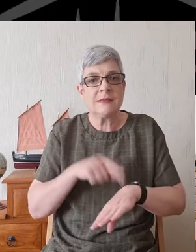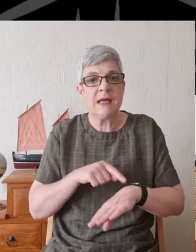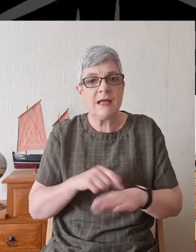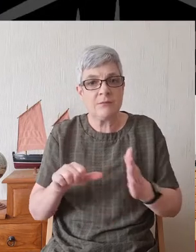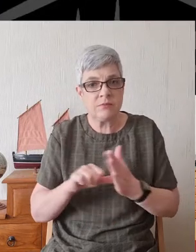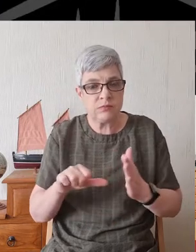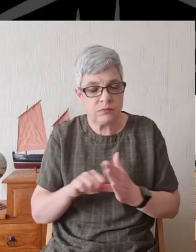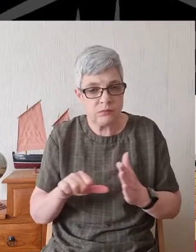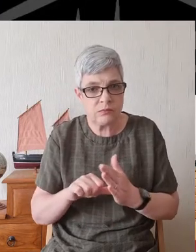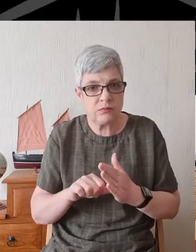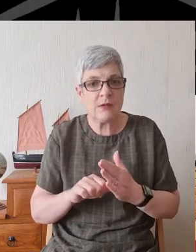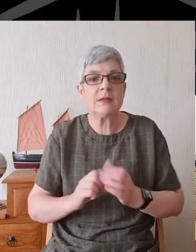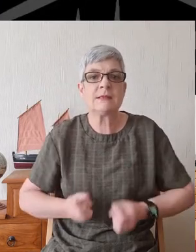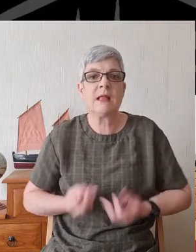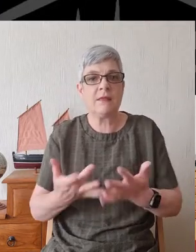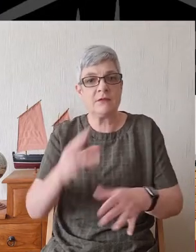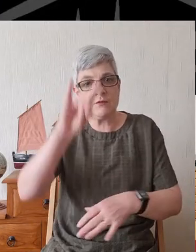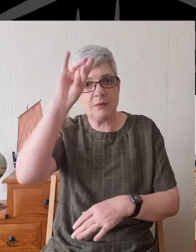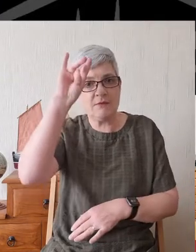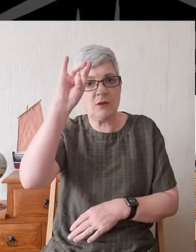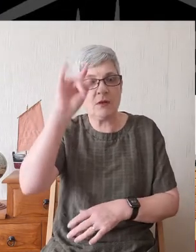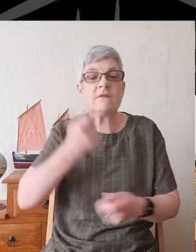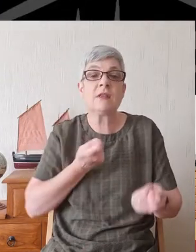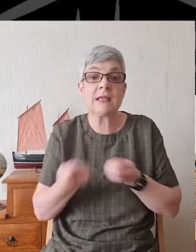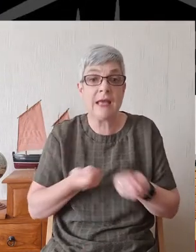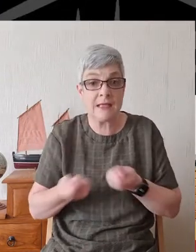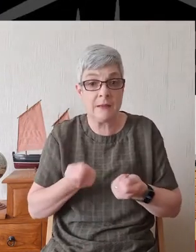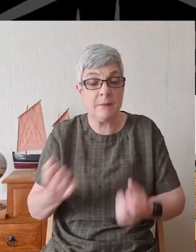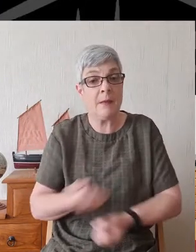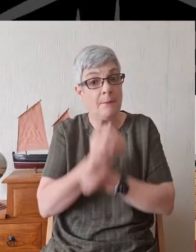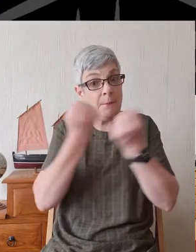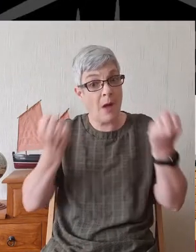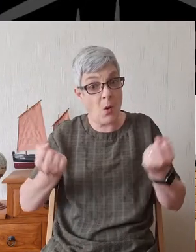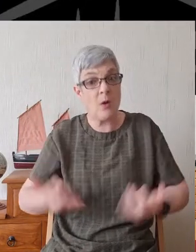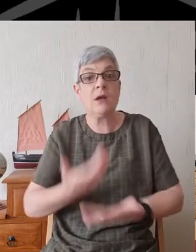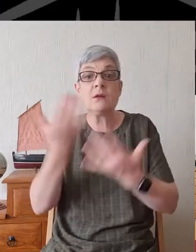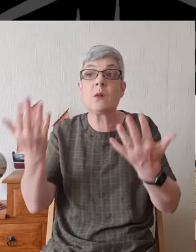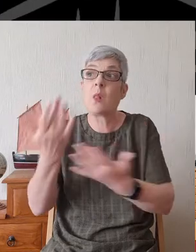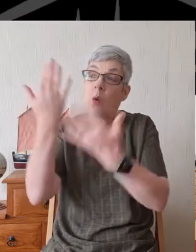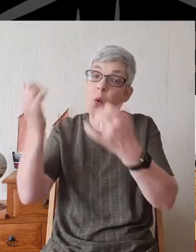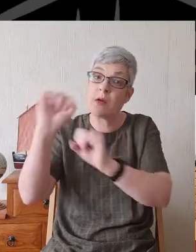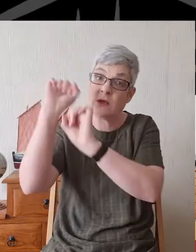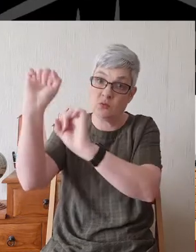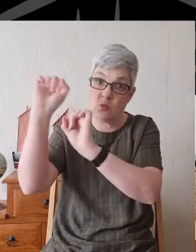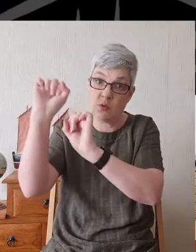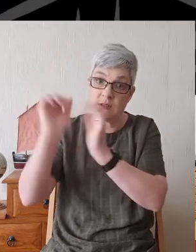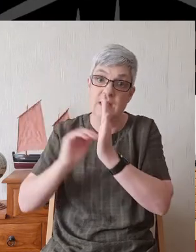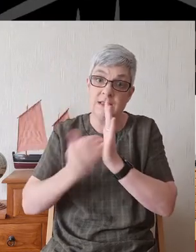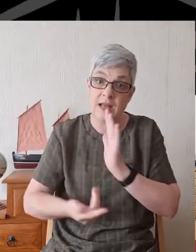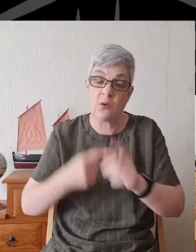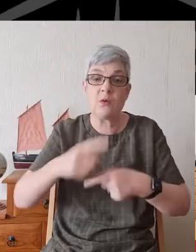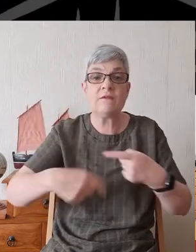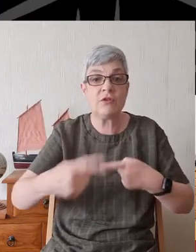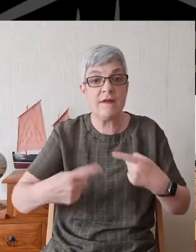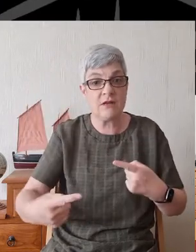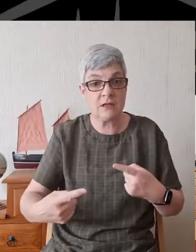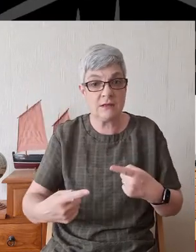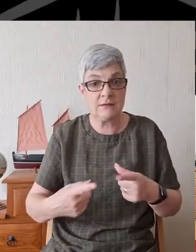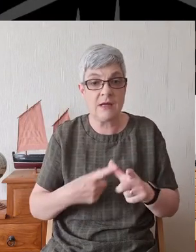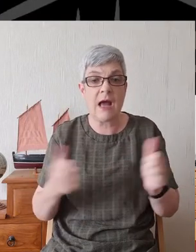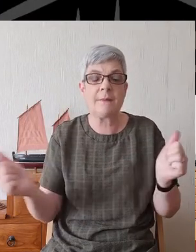deliver us from evil. For the kingdom, the power, and the glory, and the universe, now and for heaven.